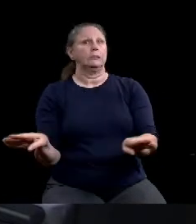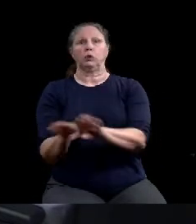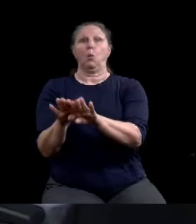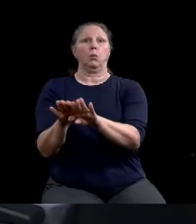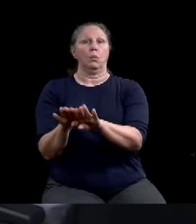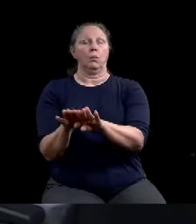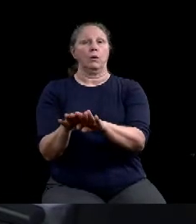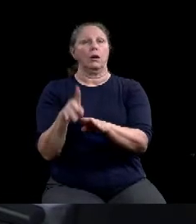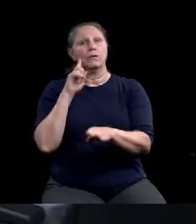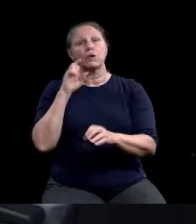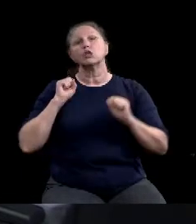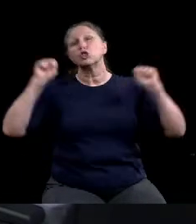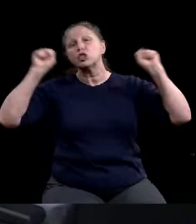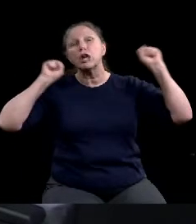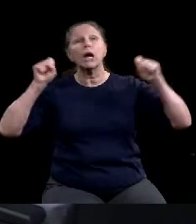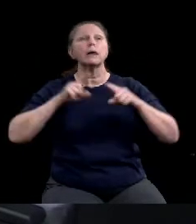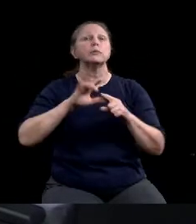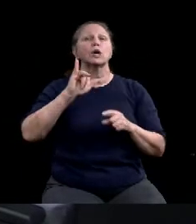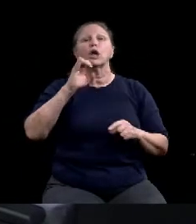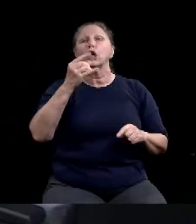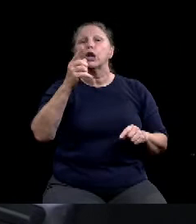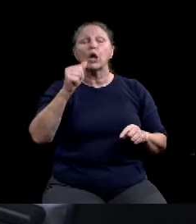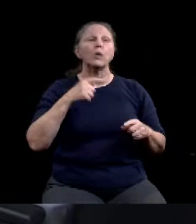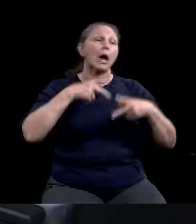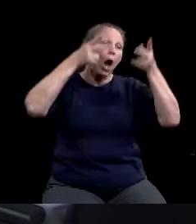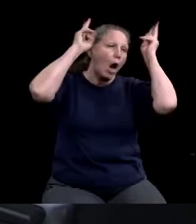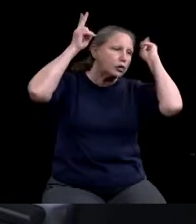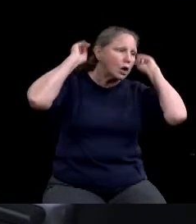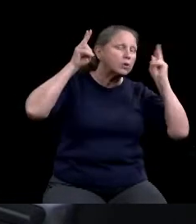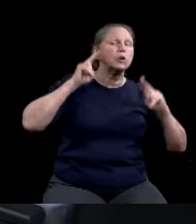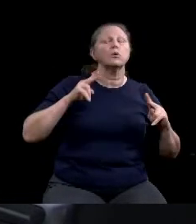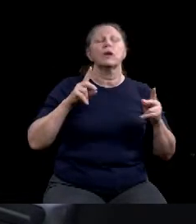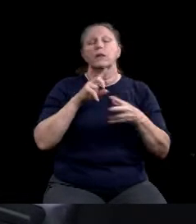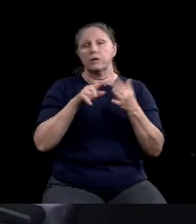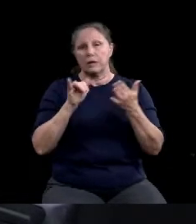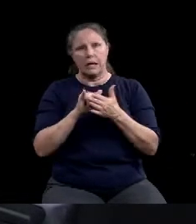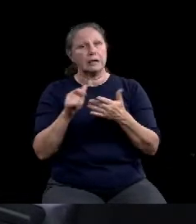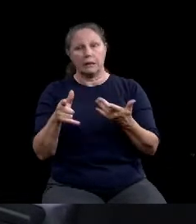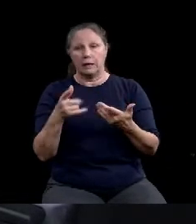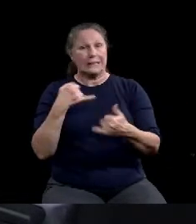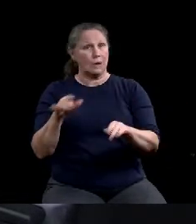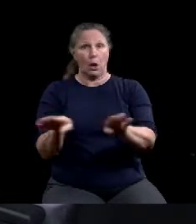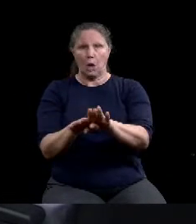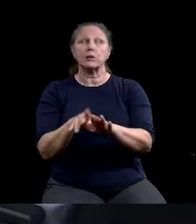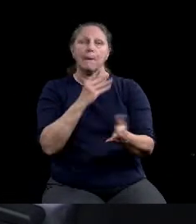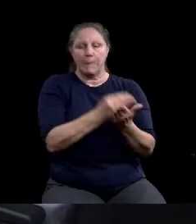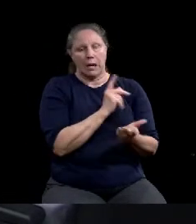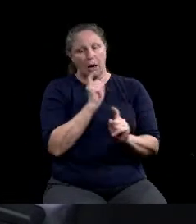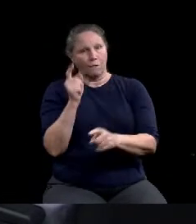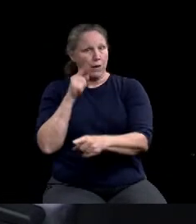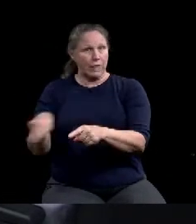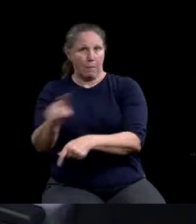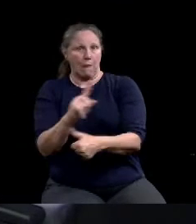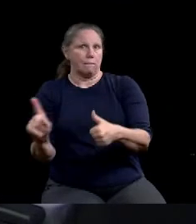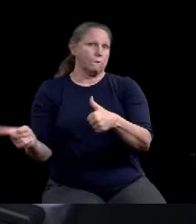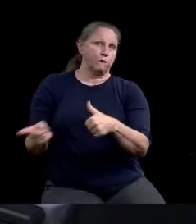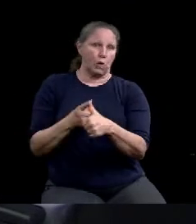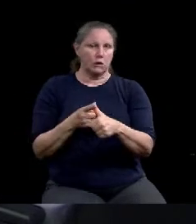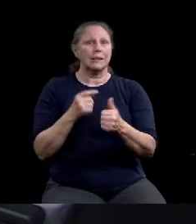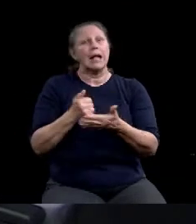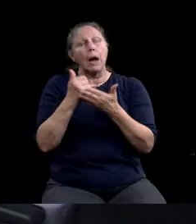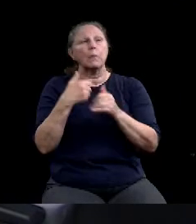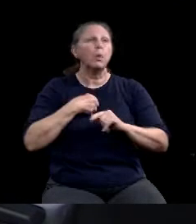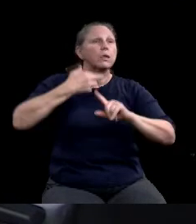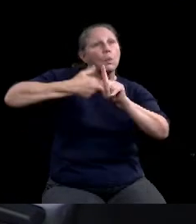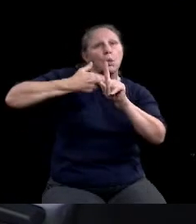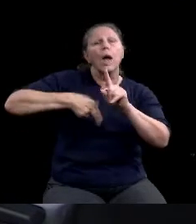hair salons, and barbershops. Any amount within the grant program can help with small businesses, rent, utilities, and payroll. at that, and at this point, and will